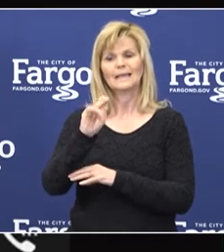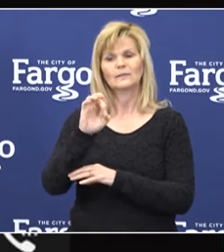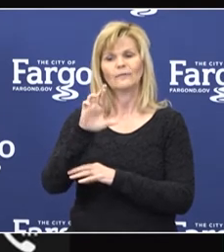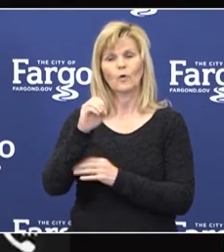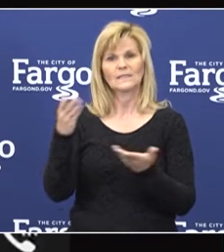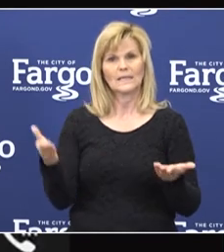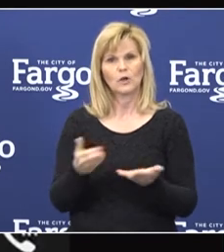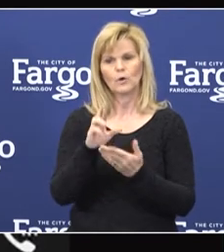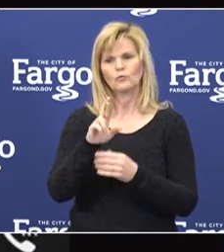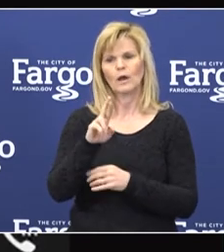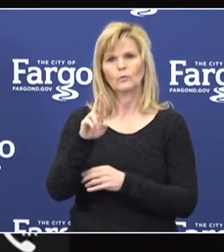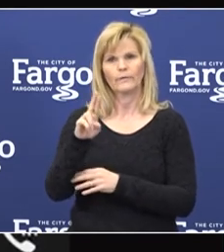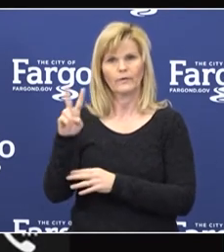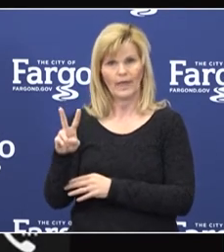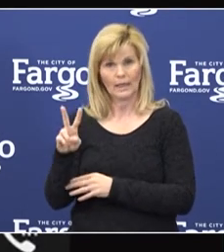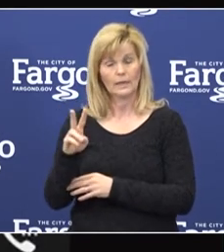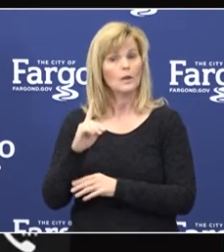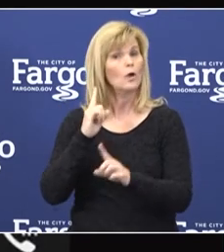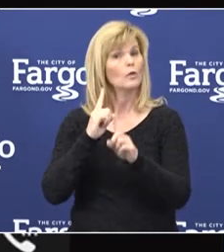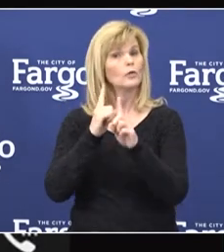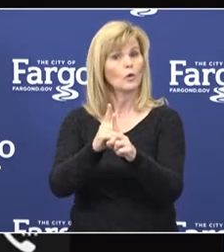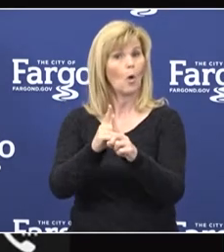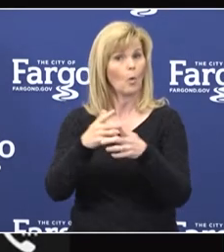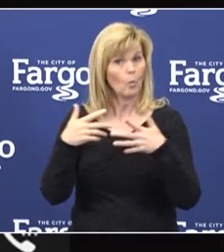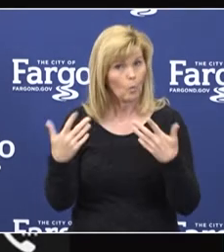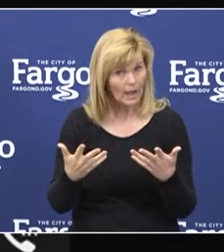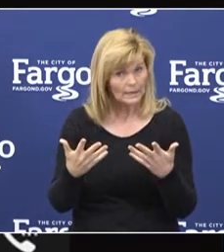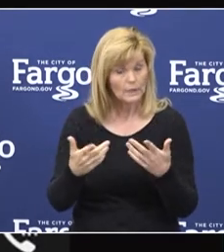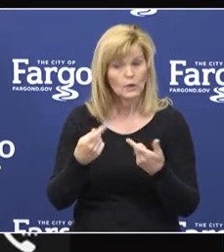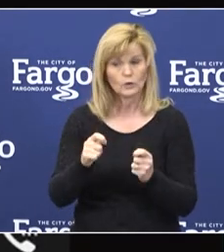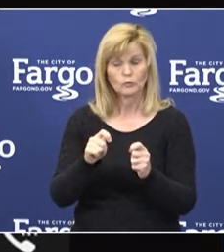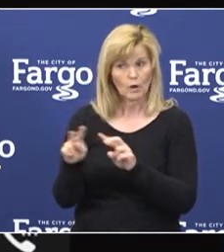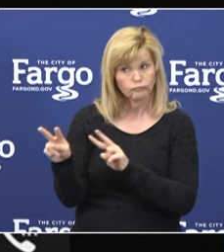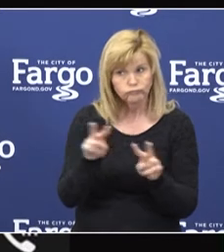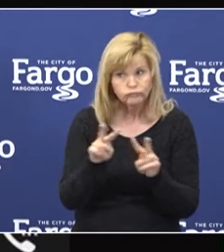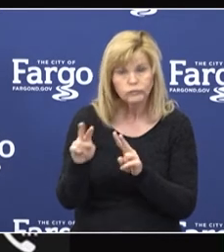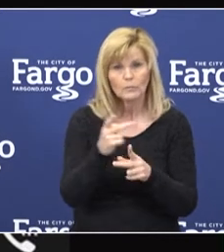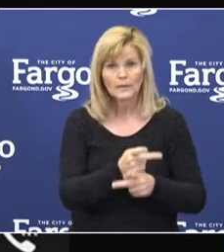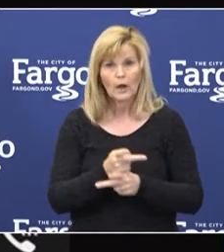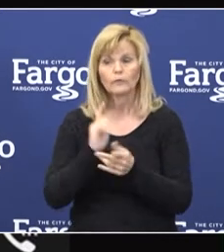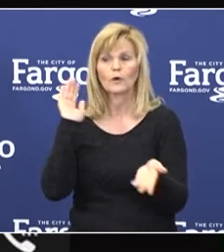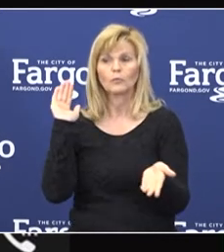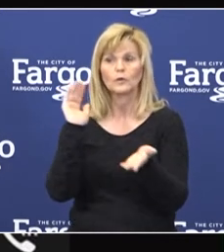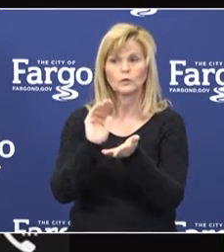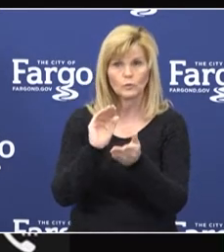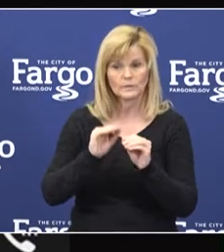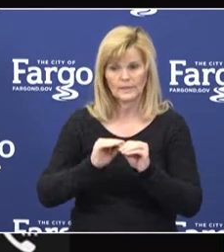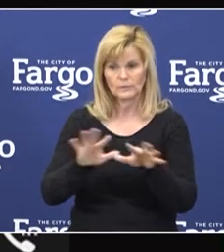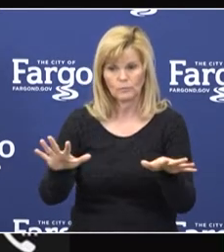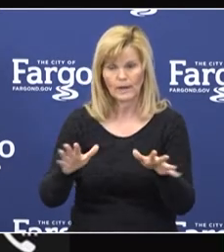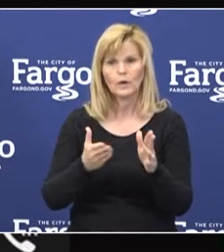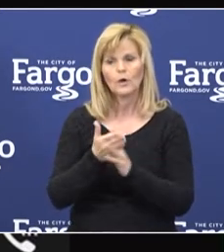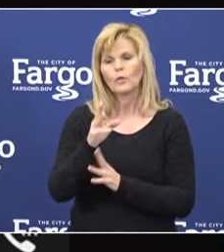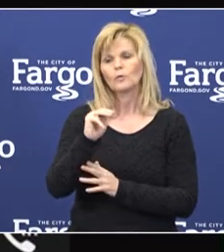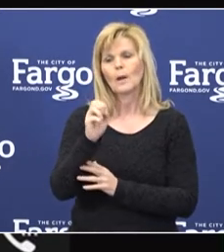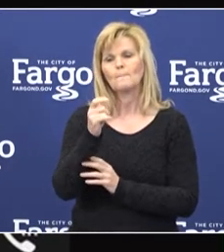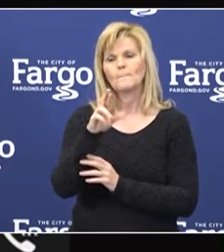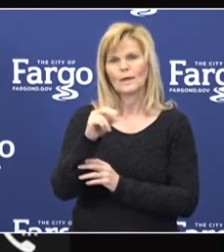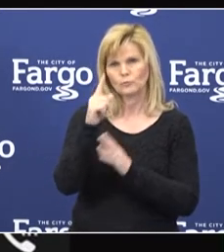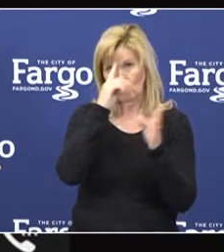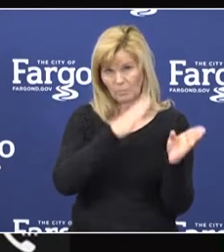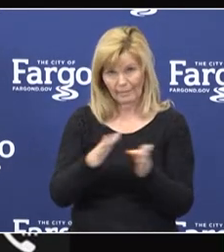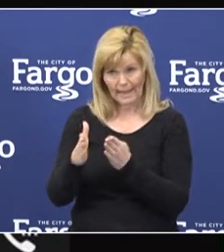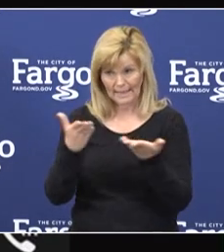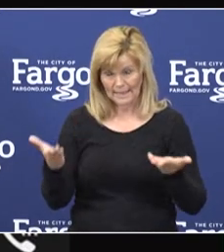goal of this task force is to prevent and mitigate community spread of COVID-19 in Cass County through a metro-wide strategy approach.